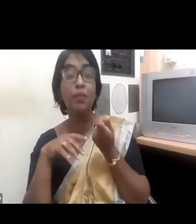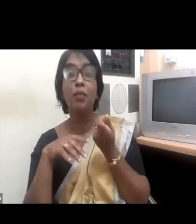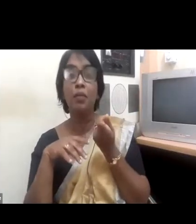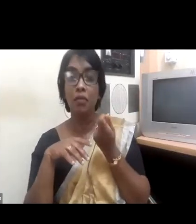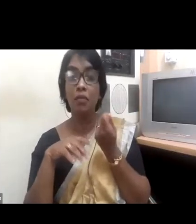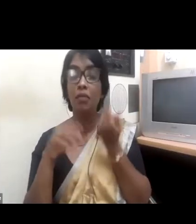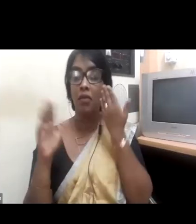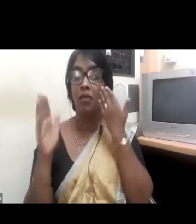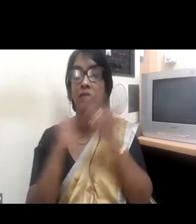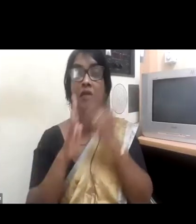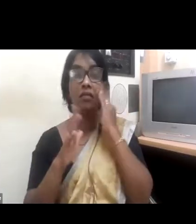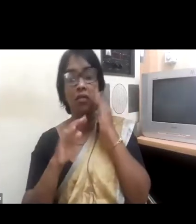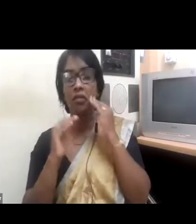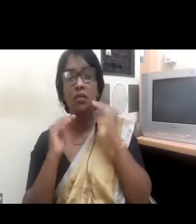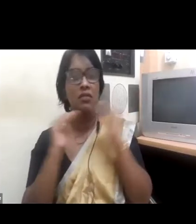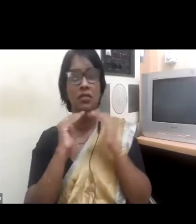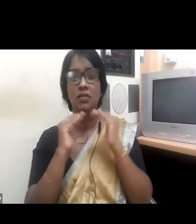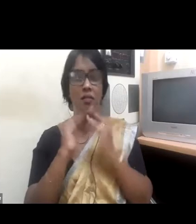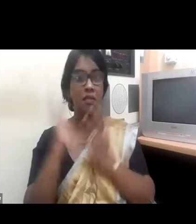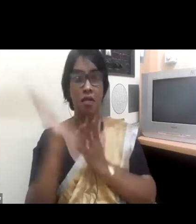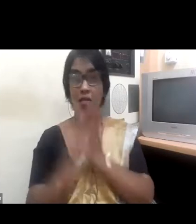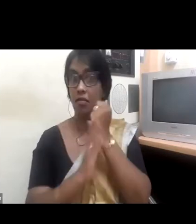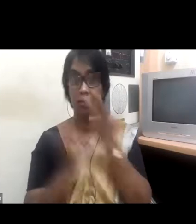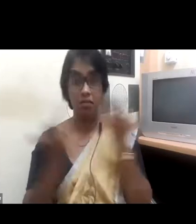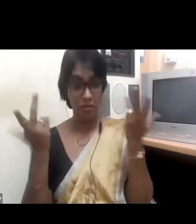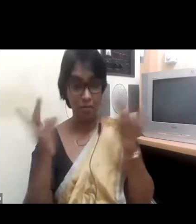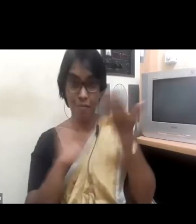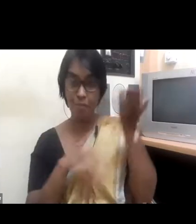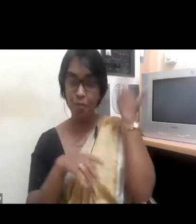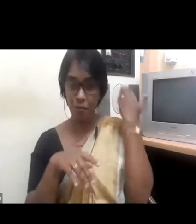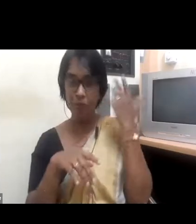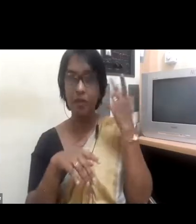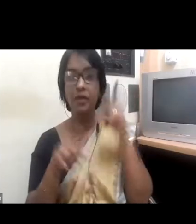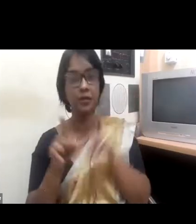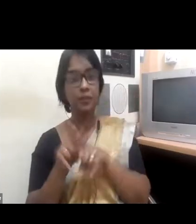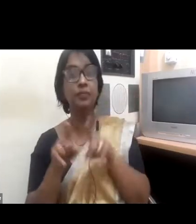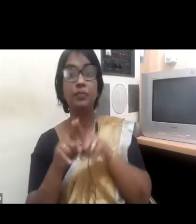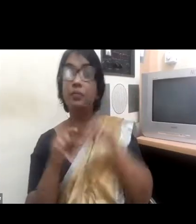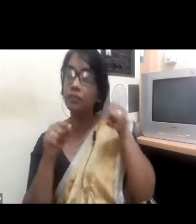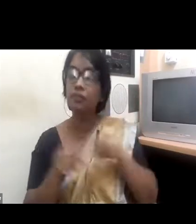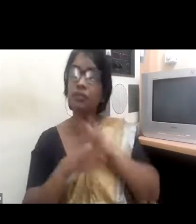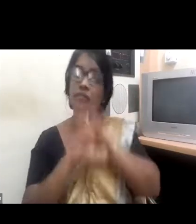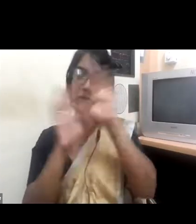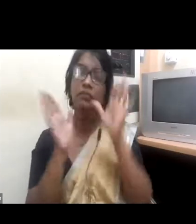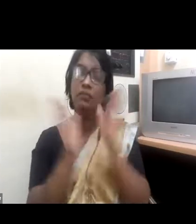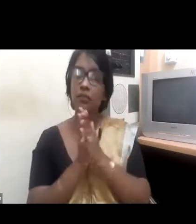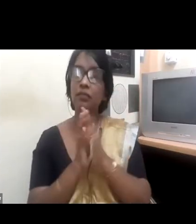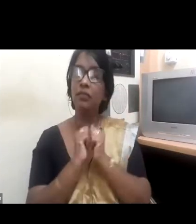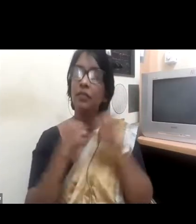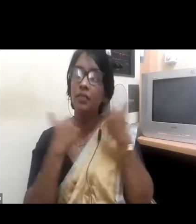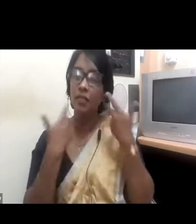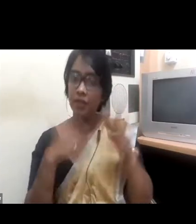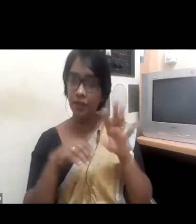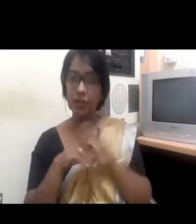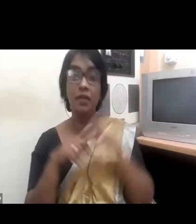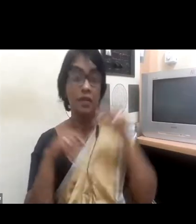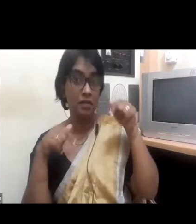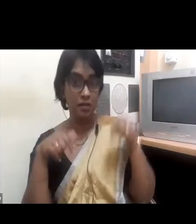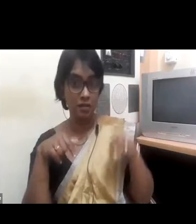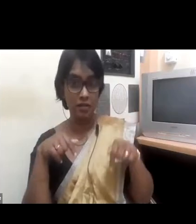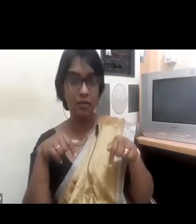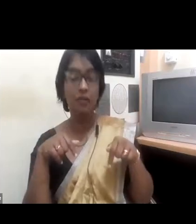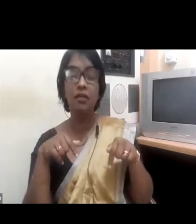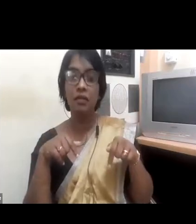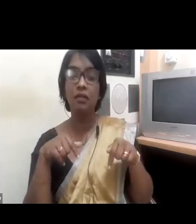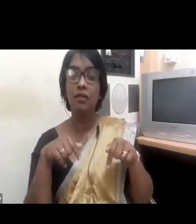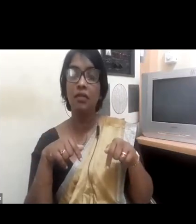Catalyst, Deloitte, all highlight the business benefits of diverse boards, and especially better